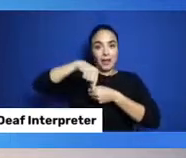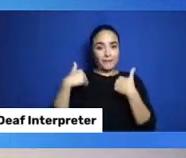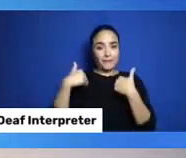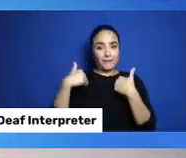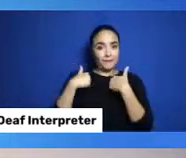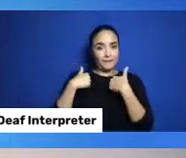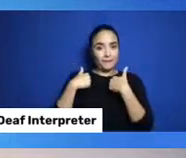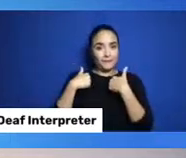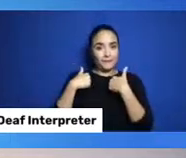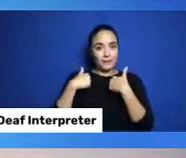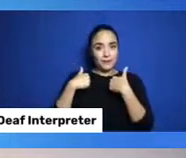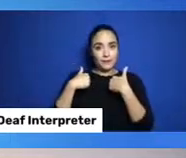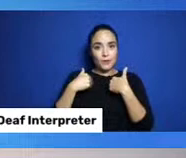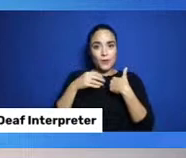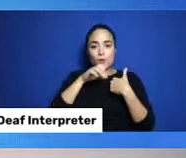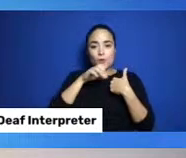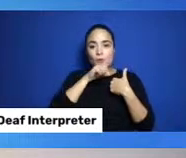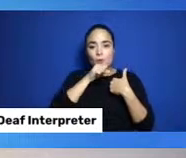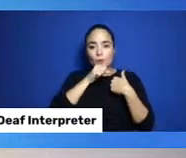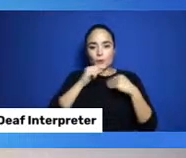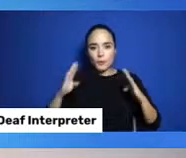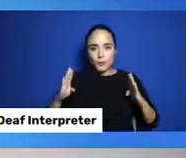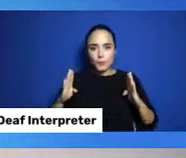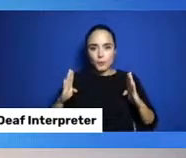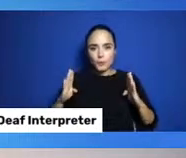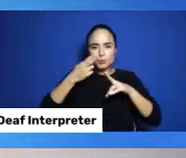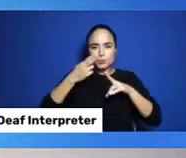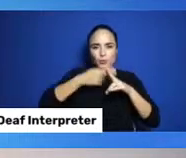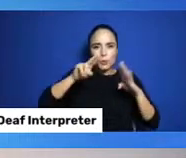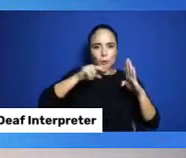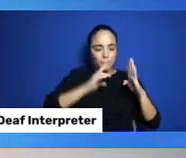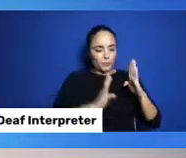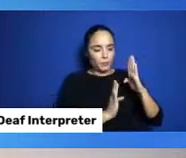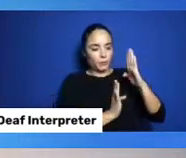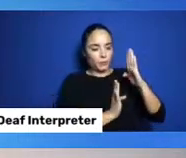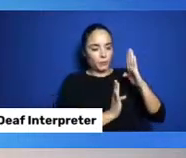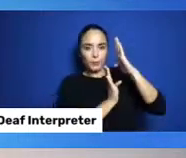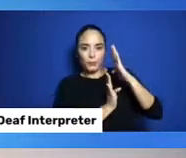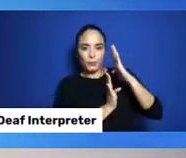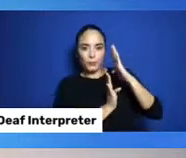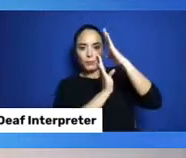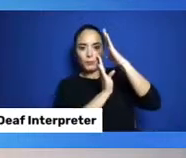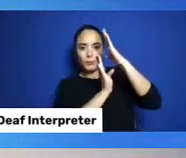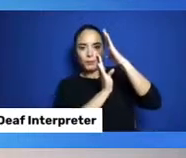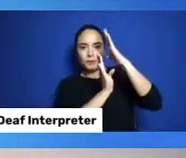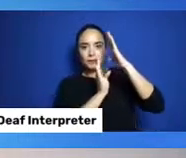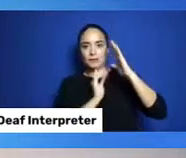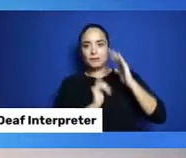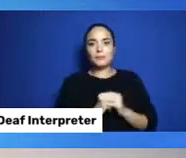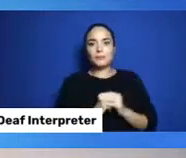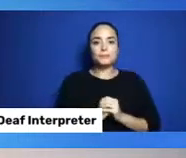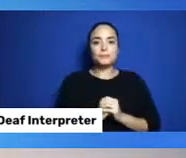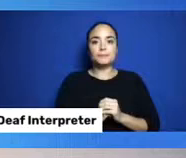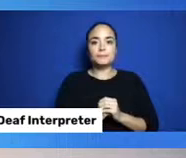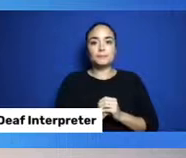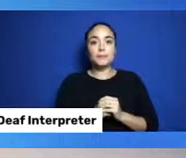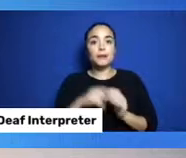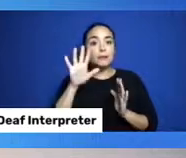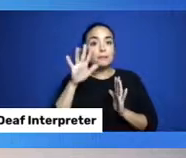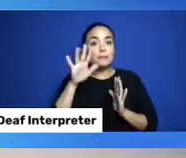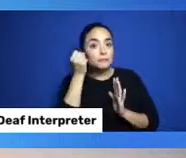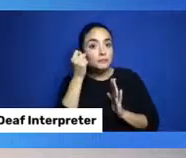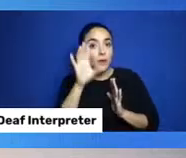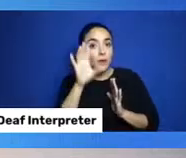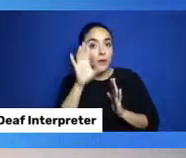and here. Now, these short orange lines are touching the ground. And, these